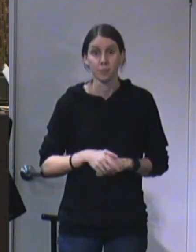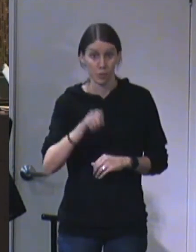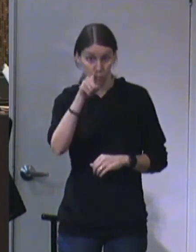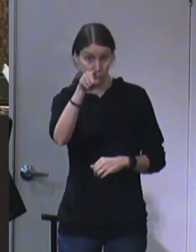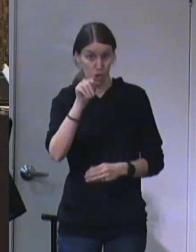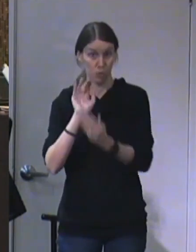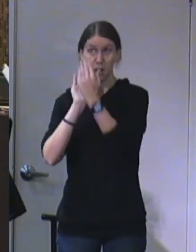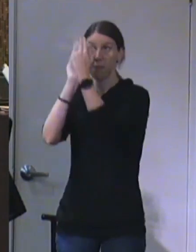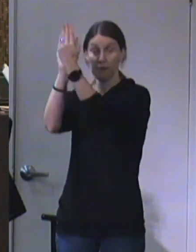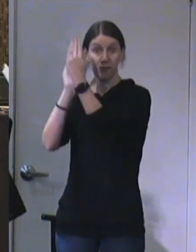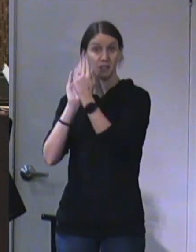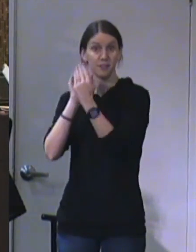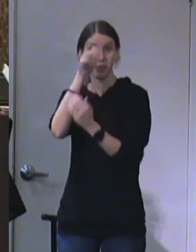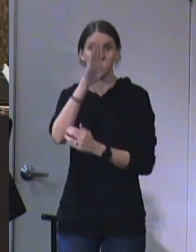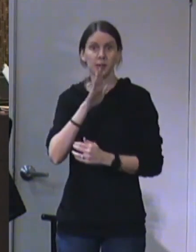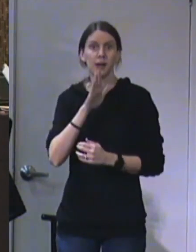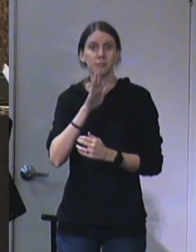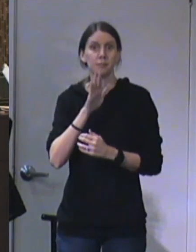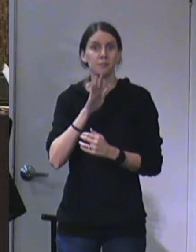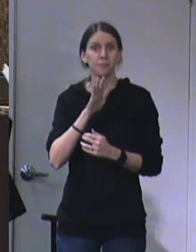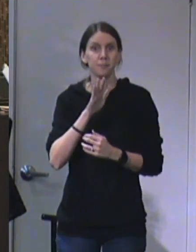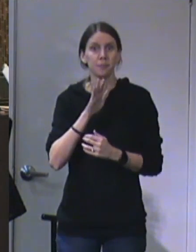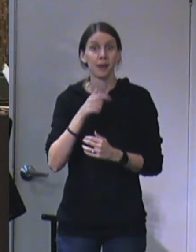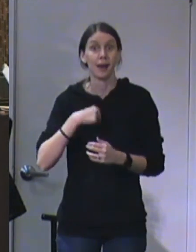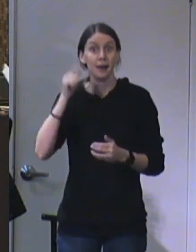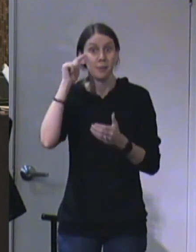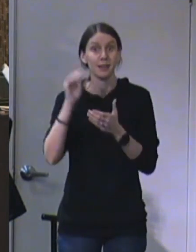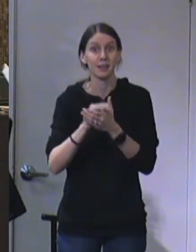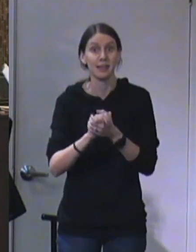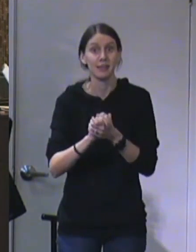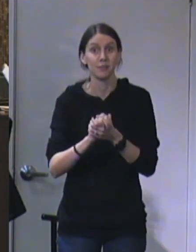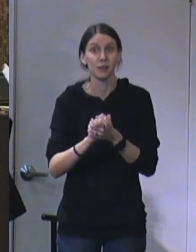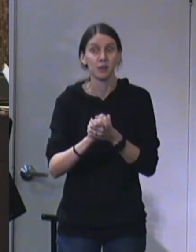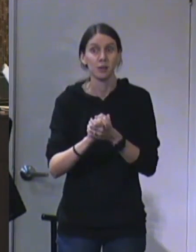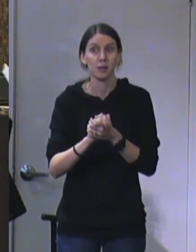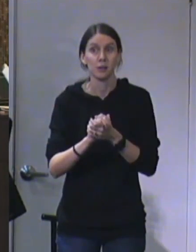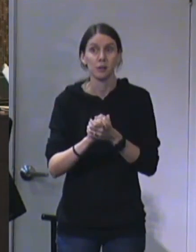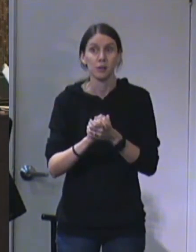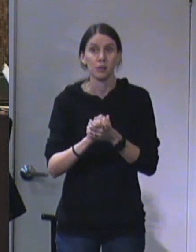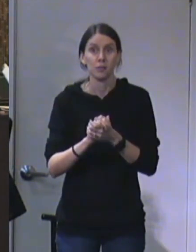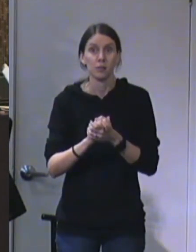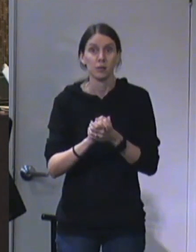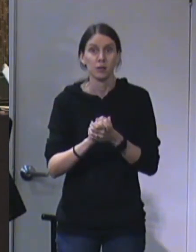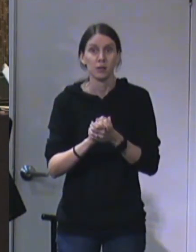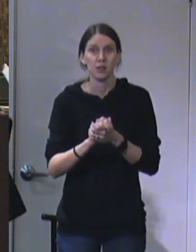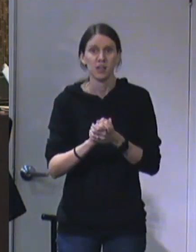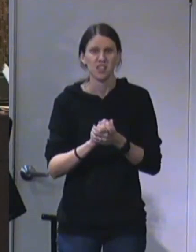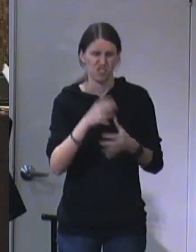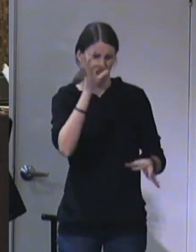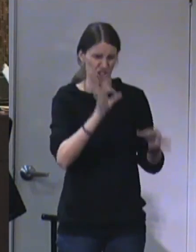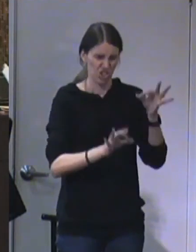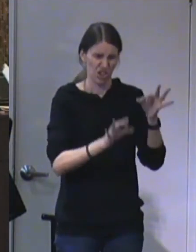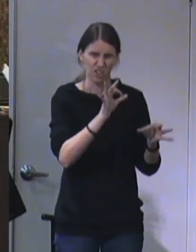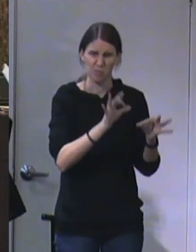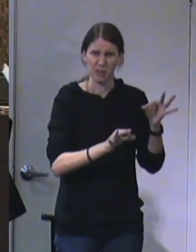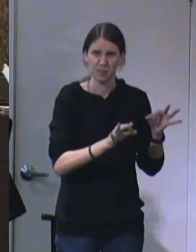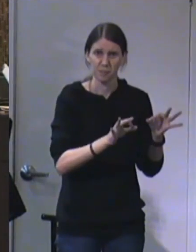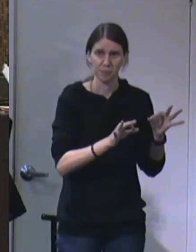when you come face to face with God, I believe there's going to be either condemnation